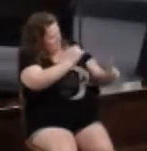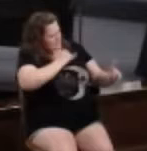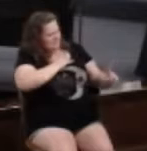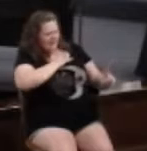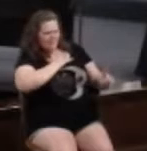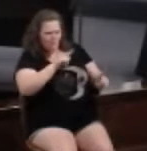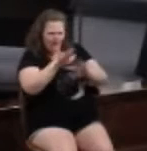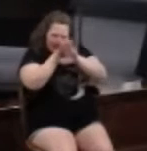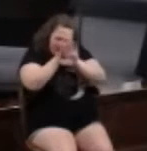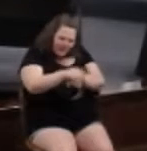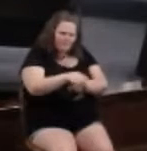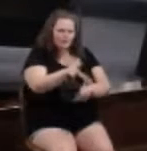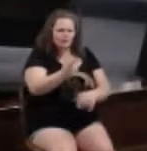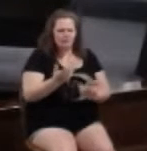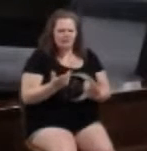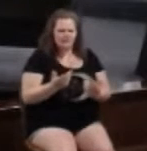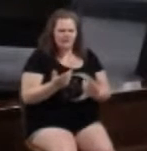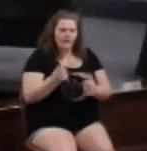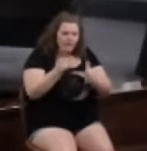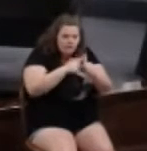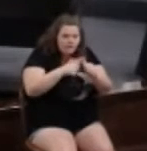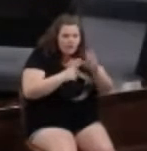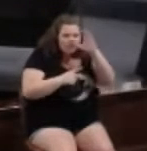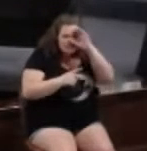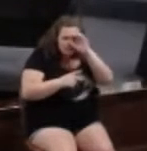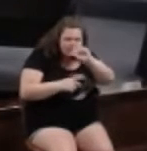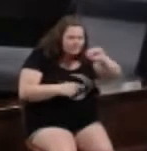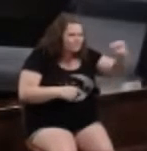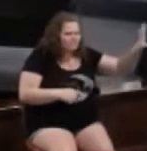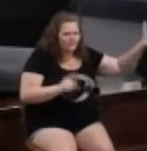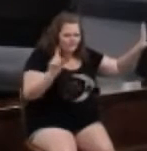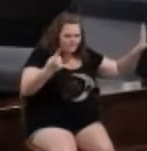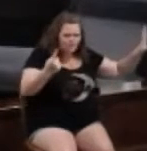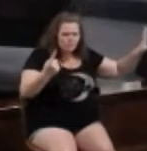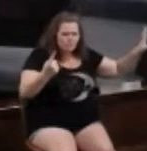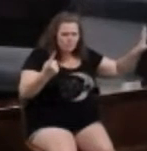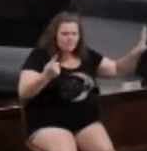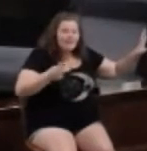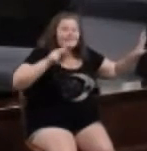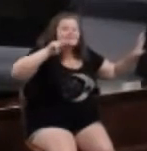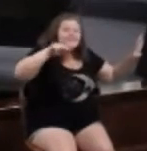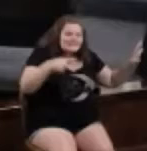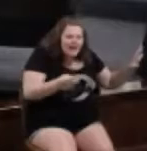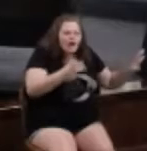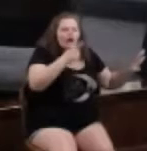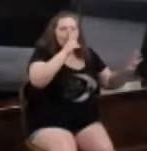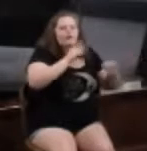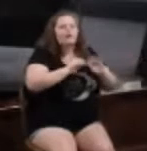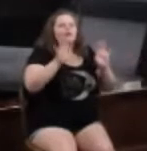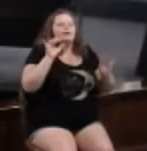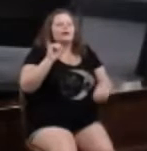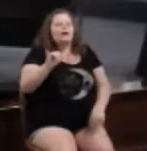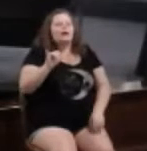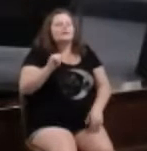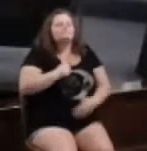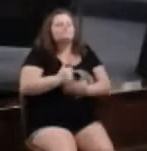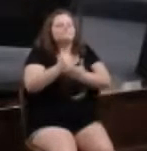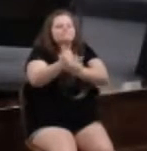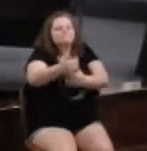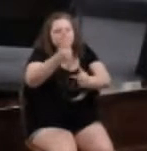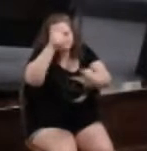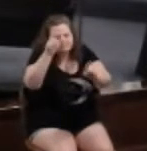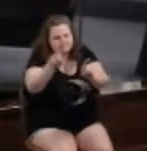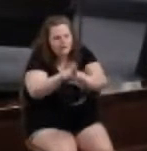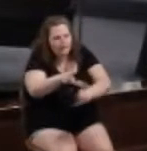You hypocrite. First take the log out of your own eye and then you will see clearly to take the speck out of your brother's eye.